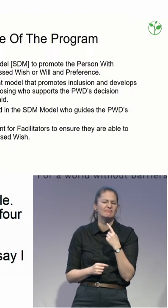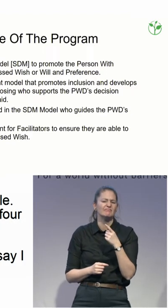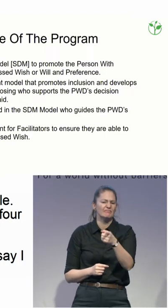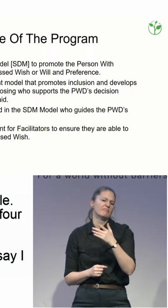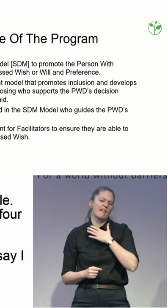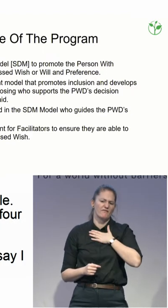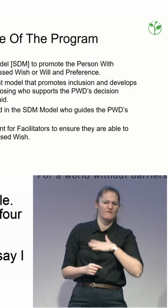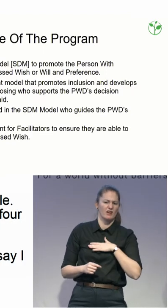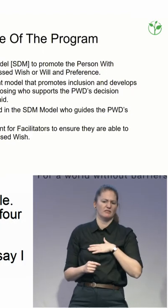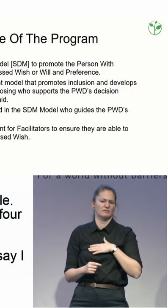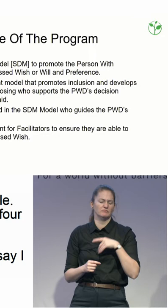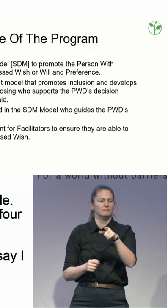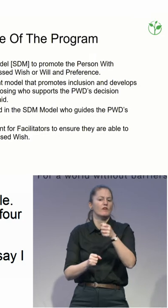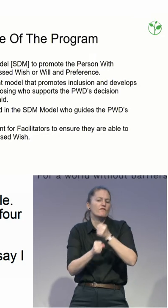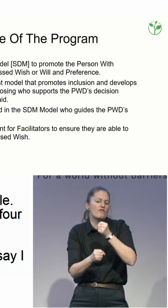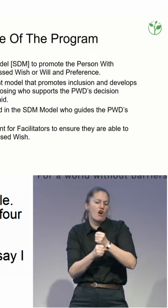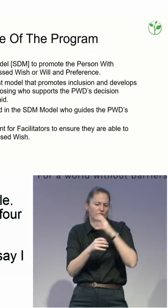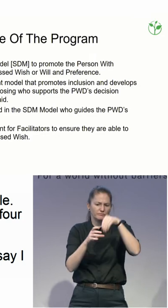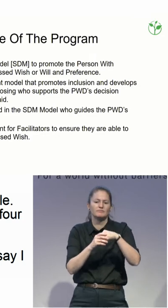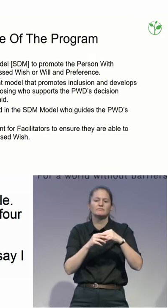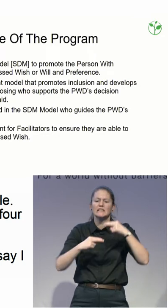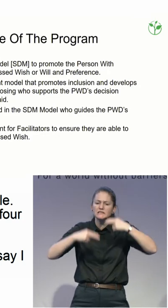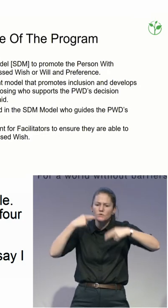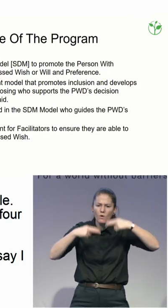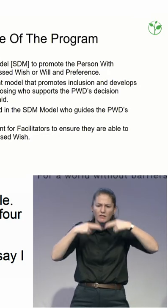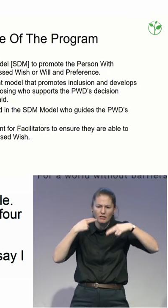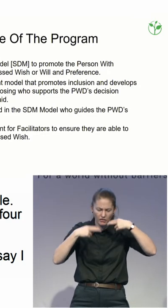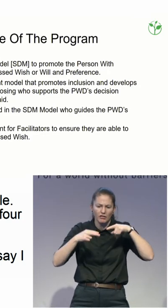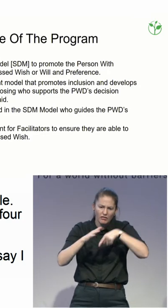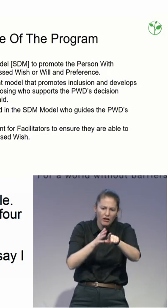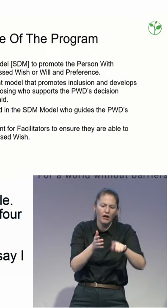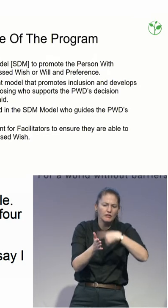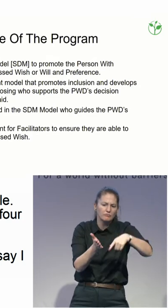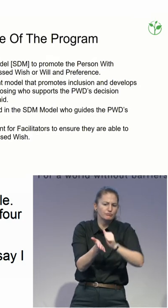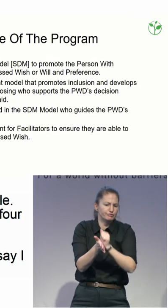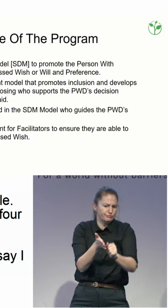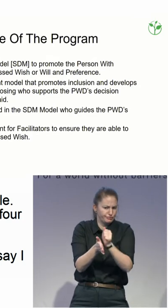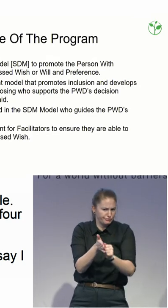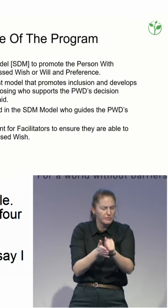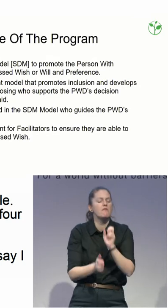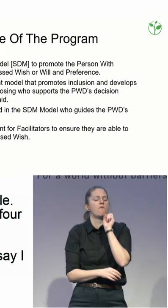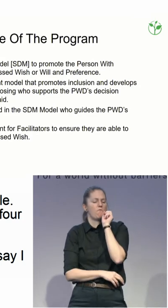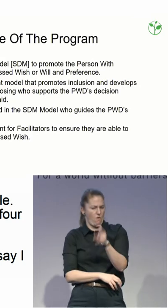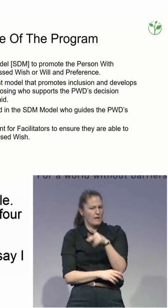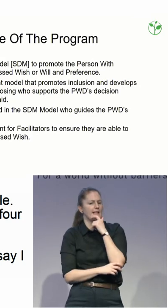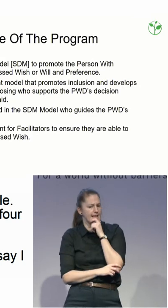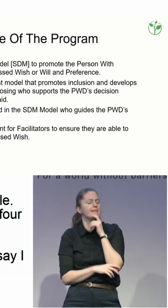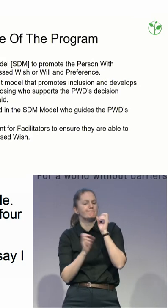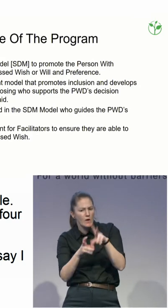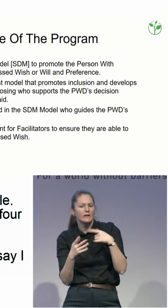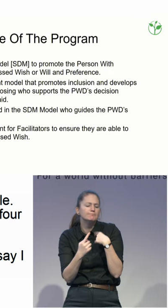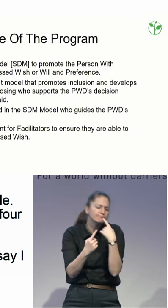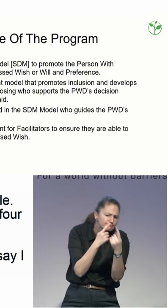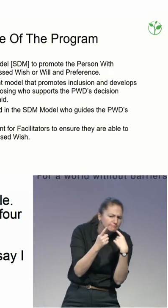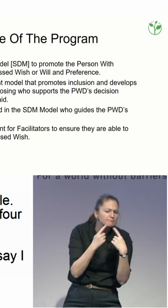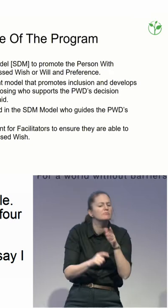And so we would progress that conversation with the skills that we teach the facilitator to getting